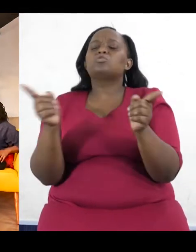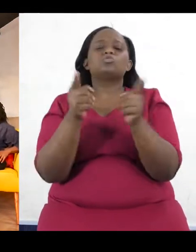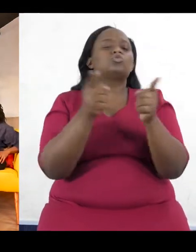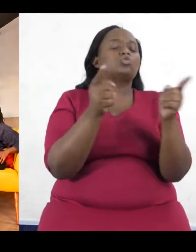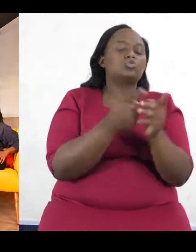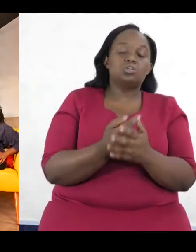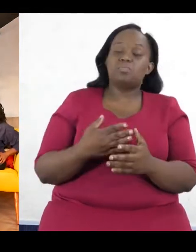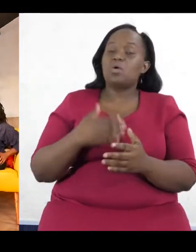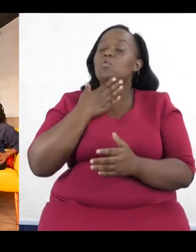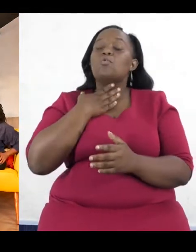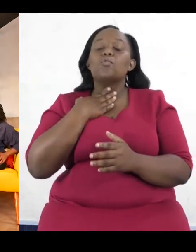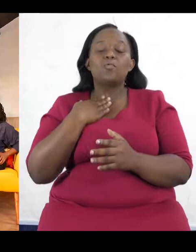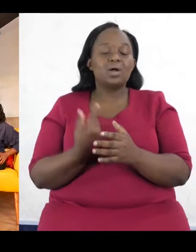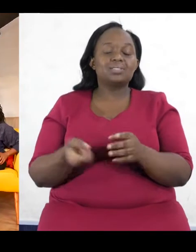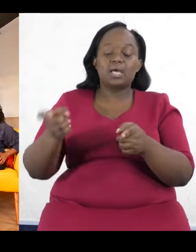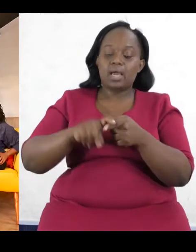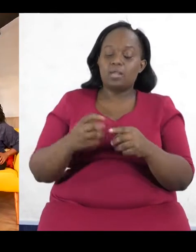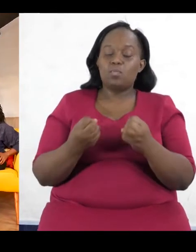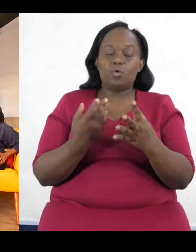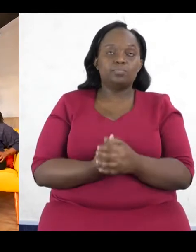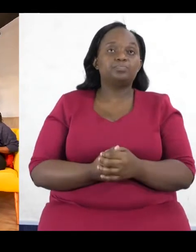My name is Suzanne Silentoy.